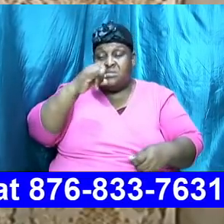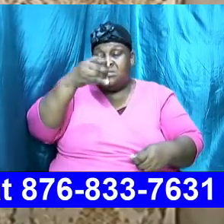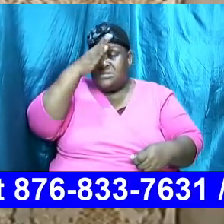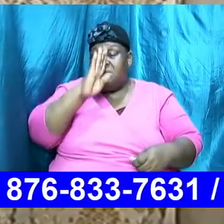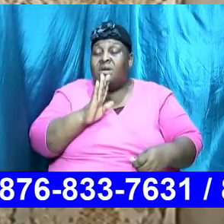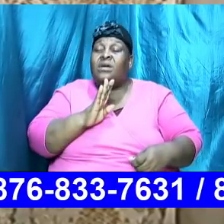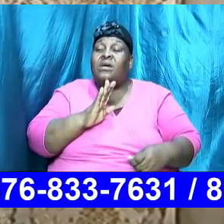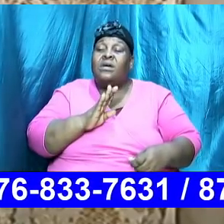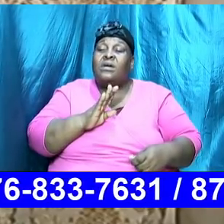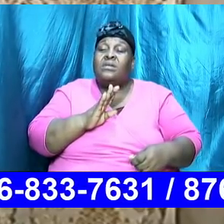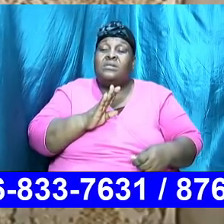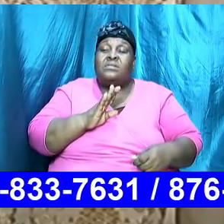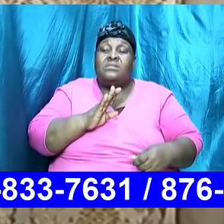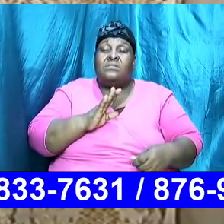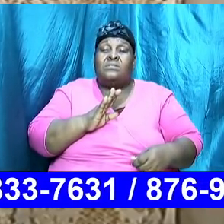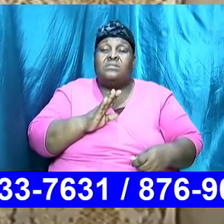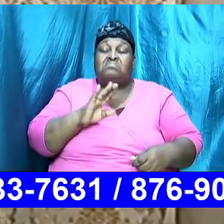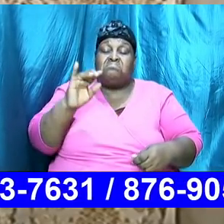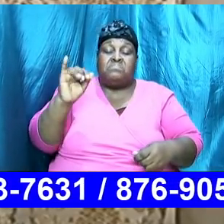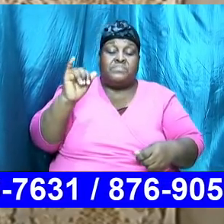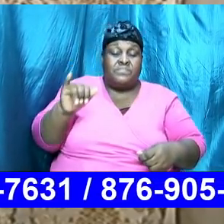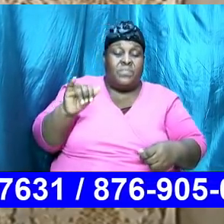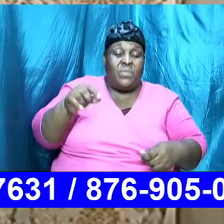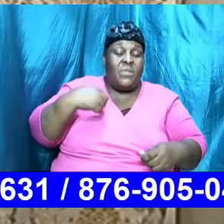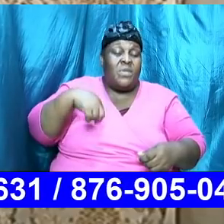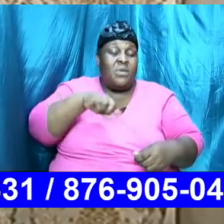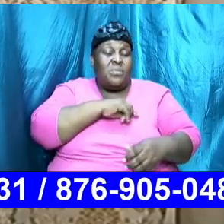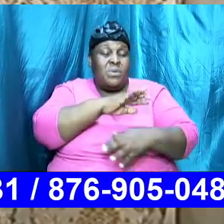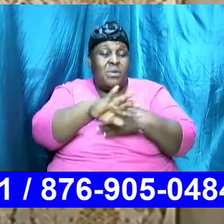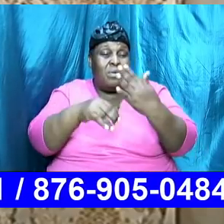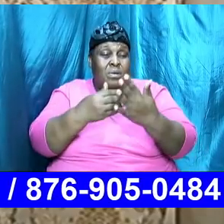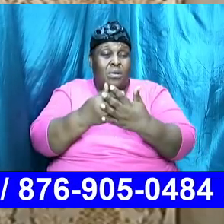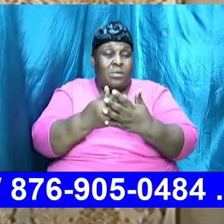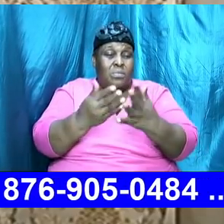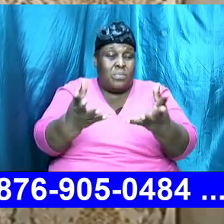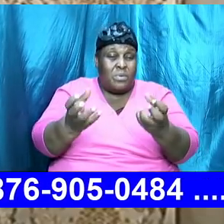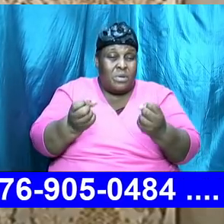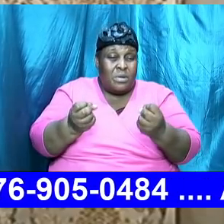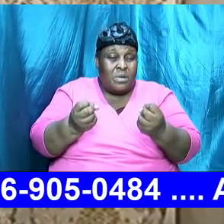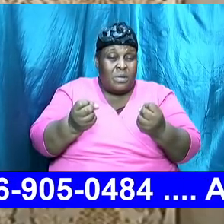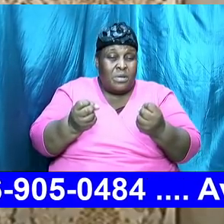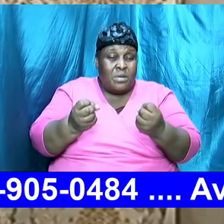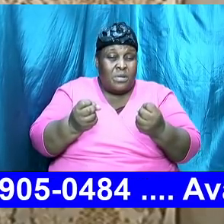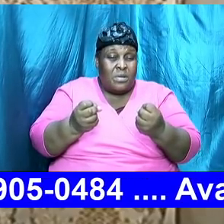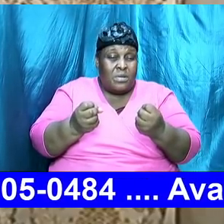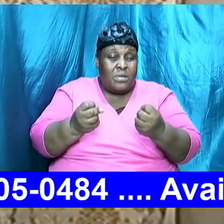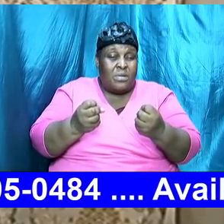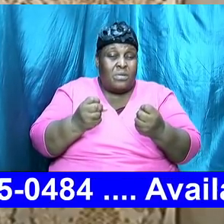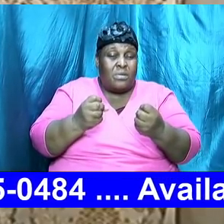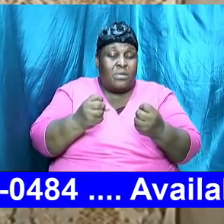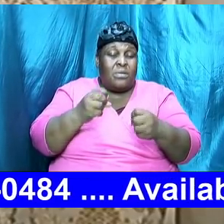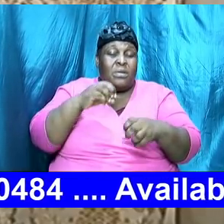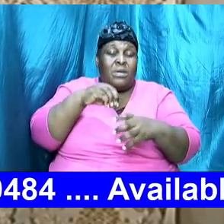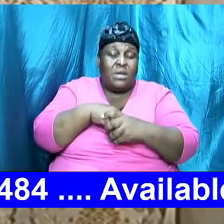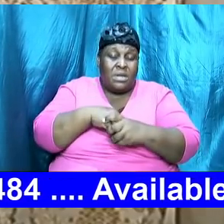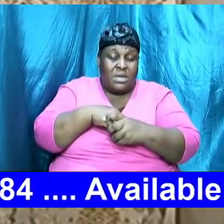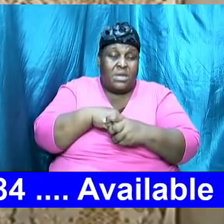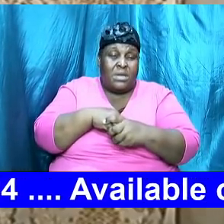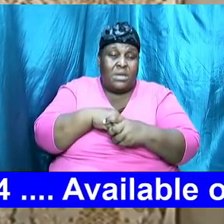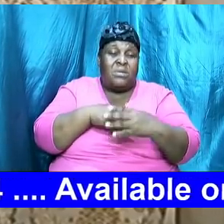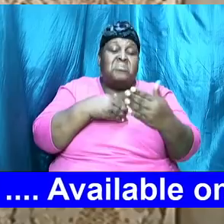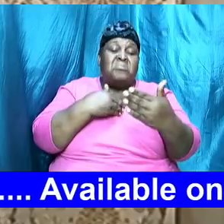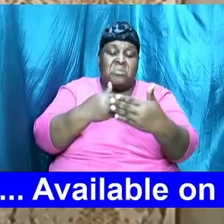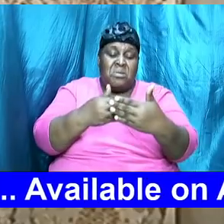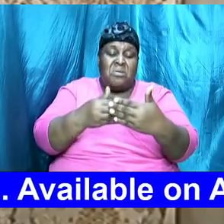this is the God that we all want to be in close relationship with. We